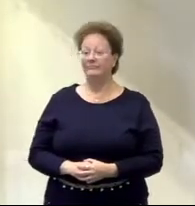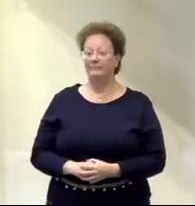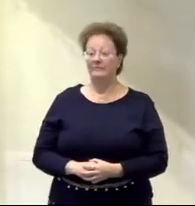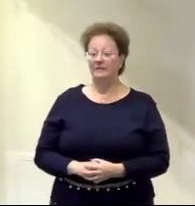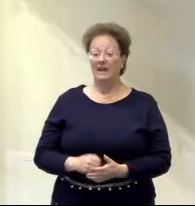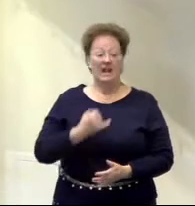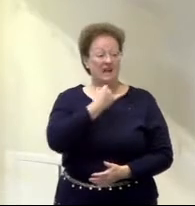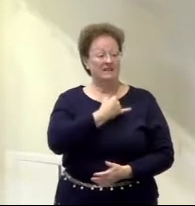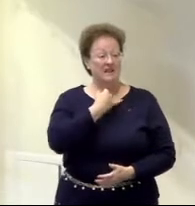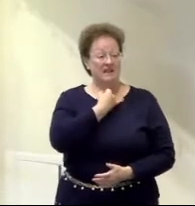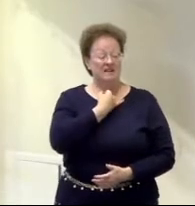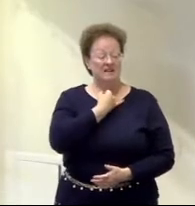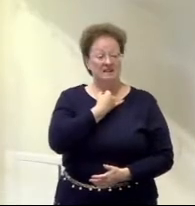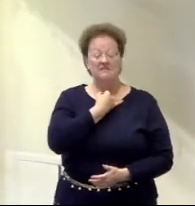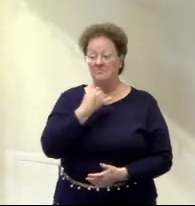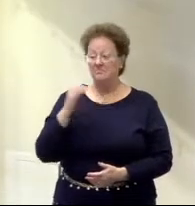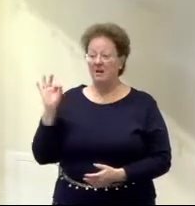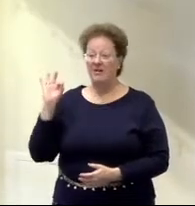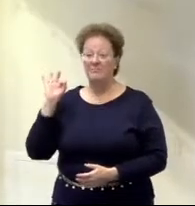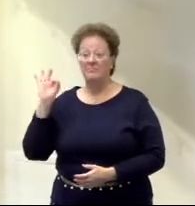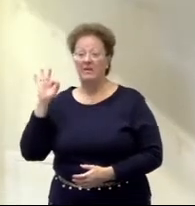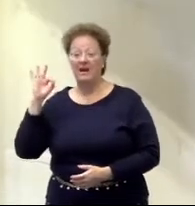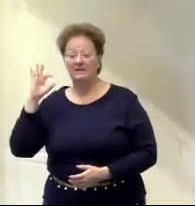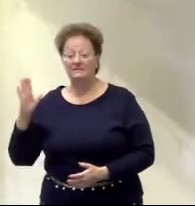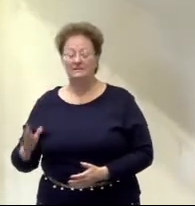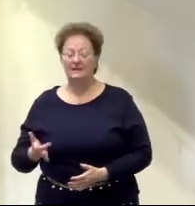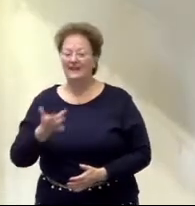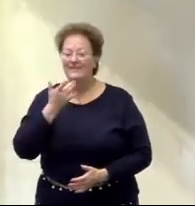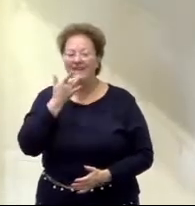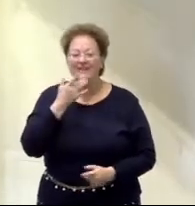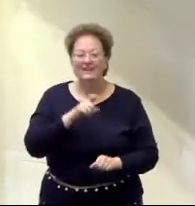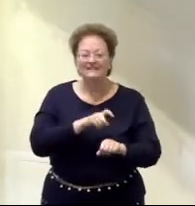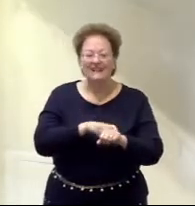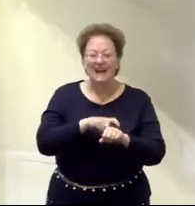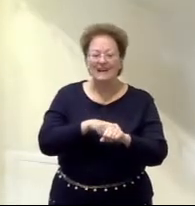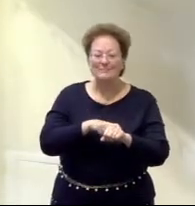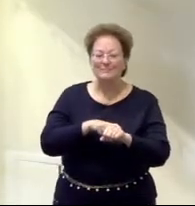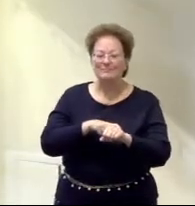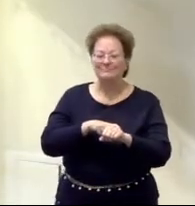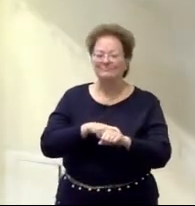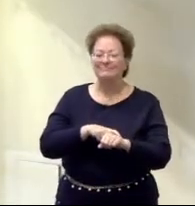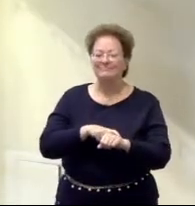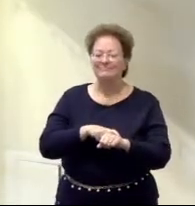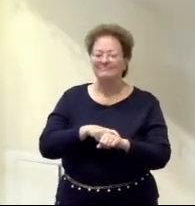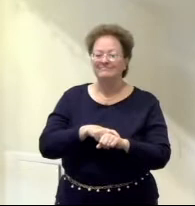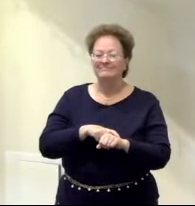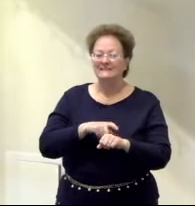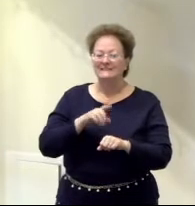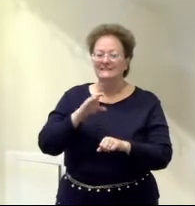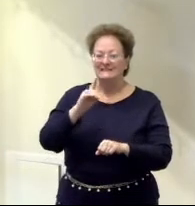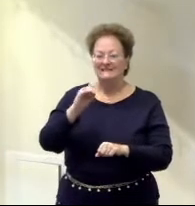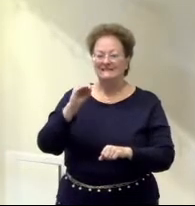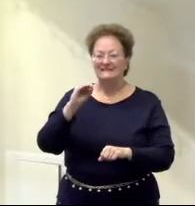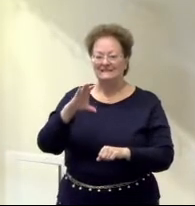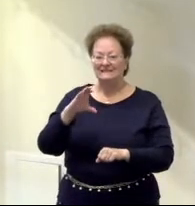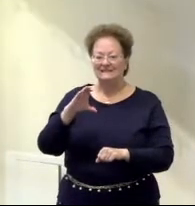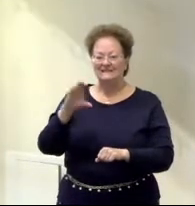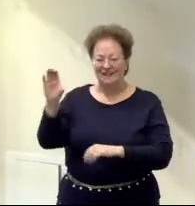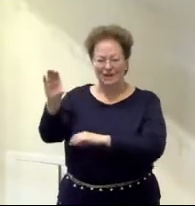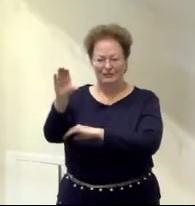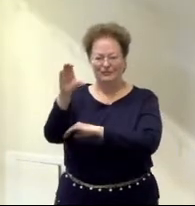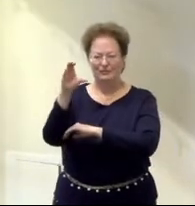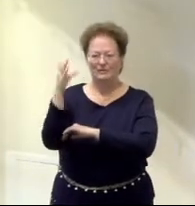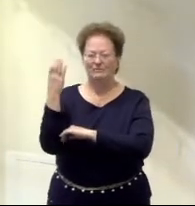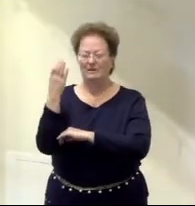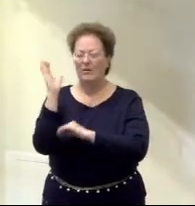is to be a pastor, and my favorite time of the year to be a pastor is December. It's a busy time of the year, but it's